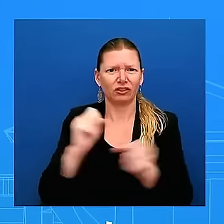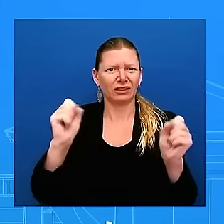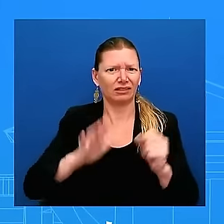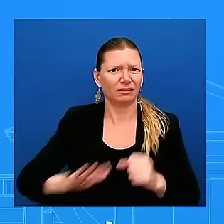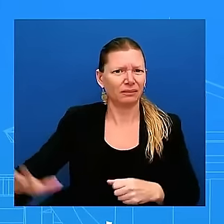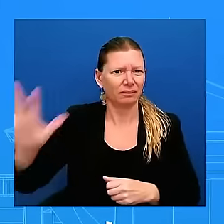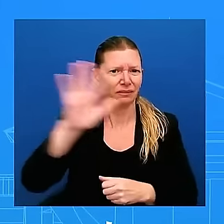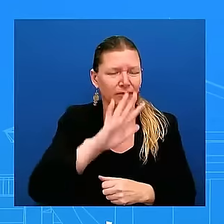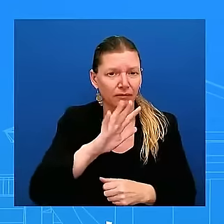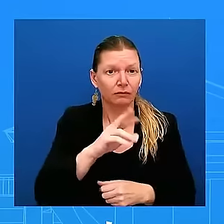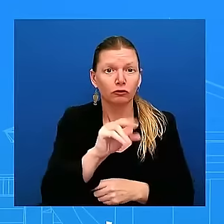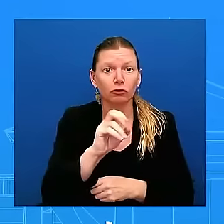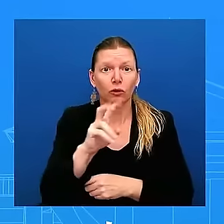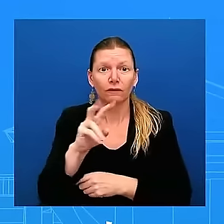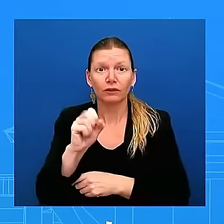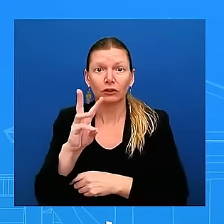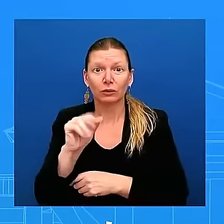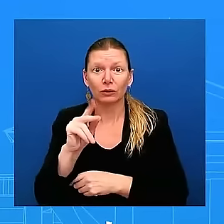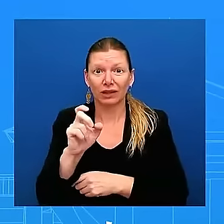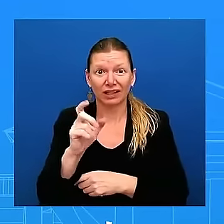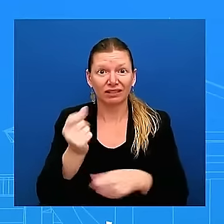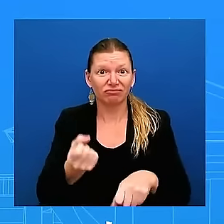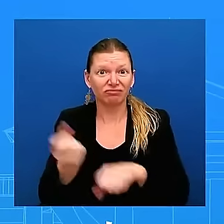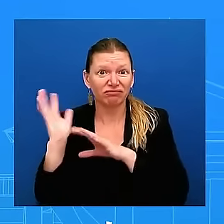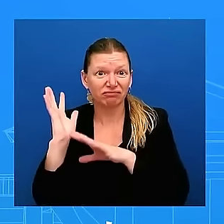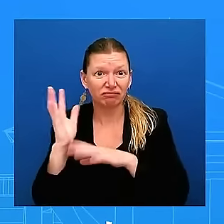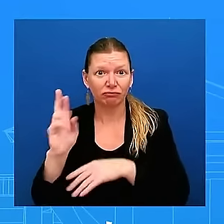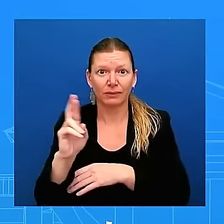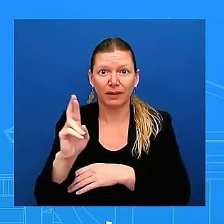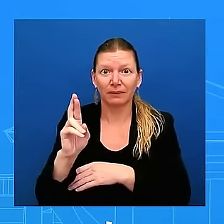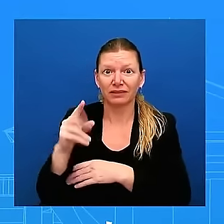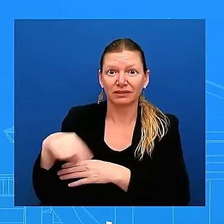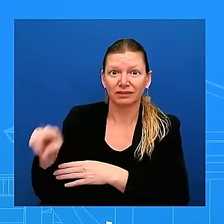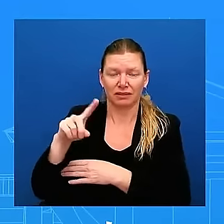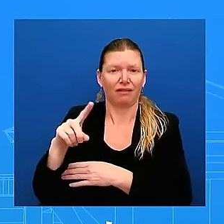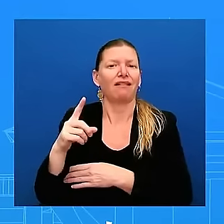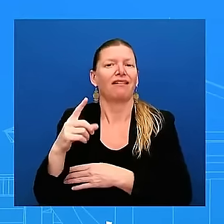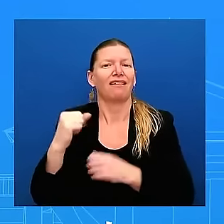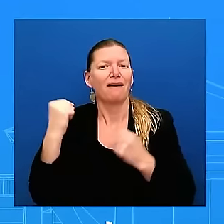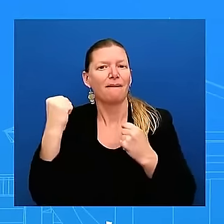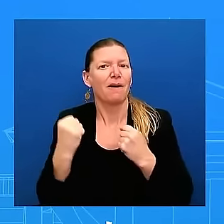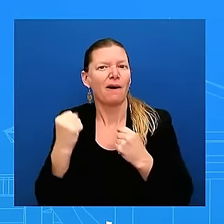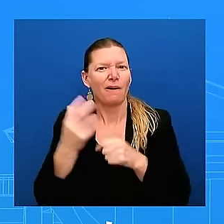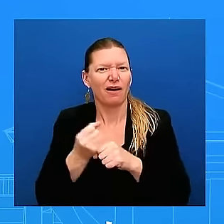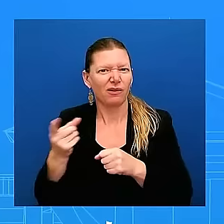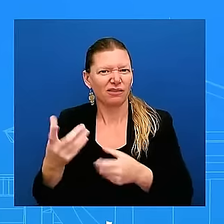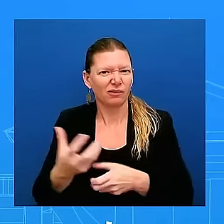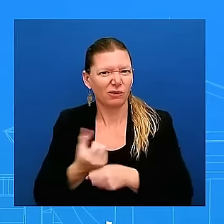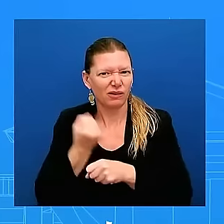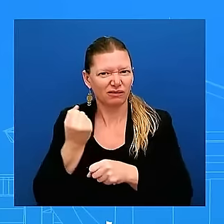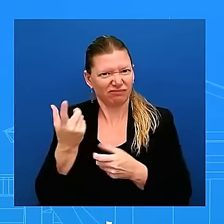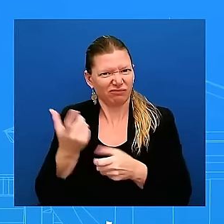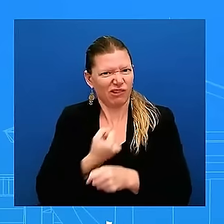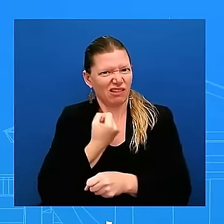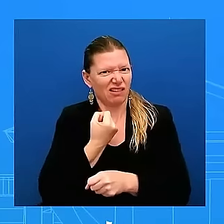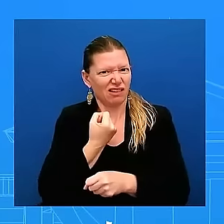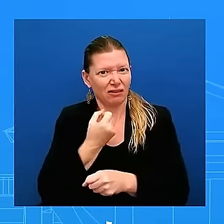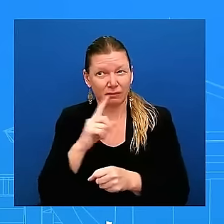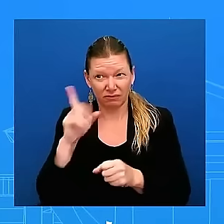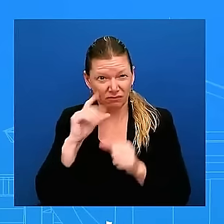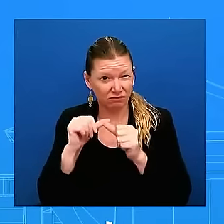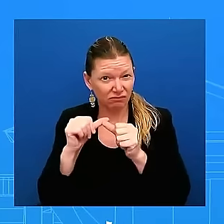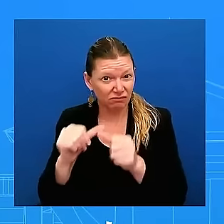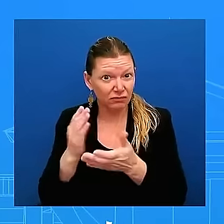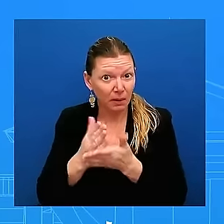and they are not going to stop there President Biden and Vice President Harris believe that every woman should have the right to make their